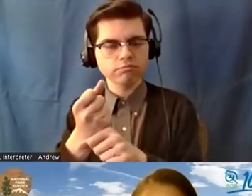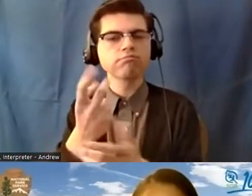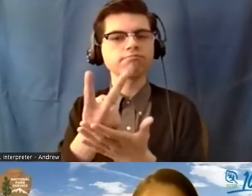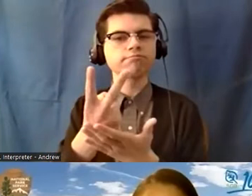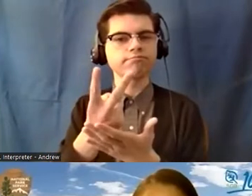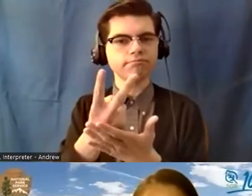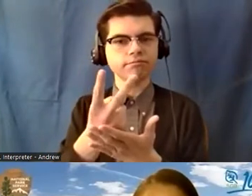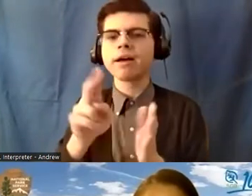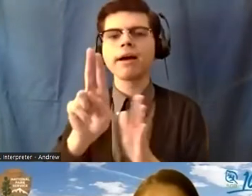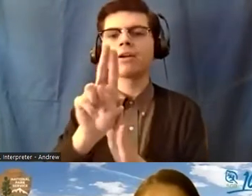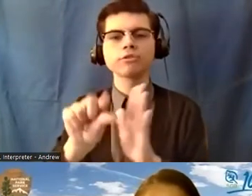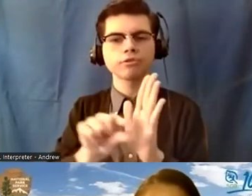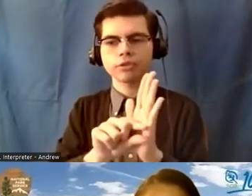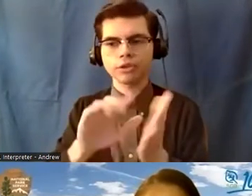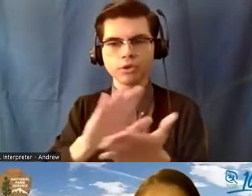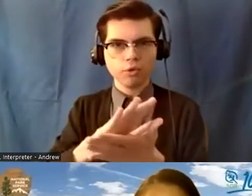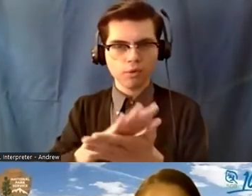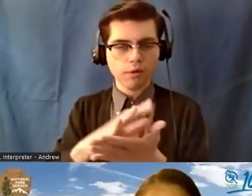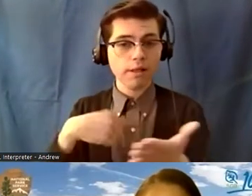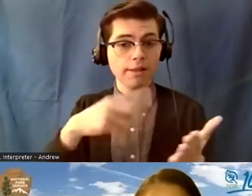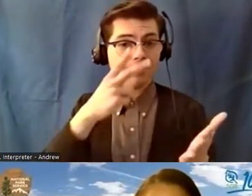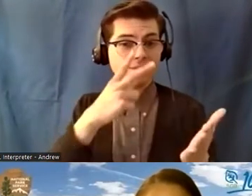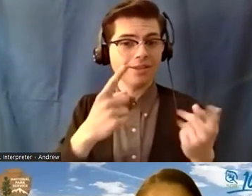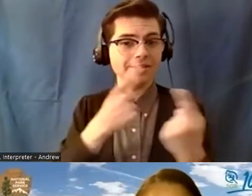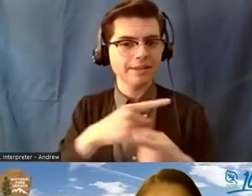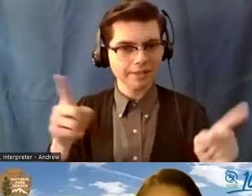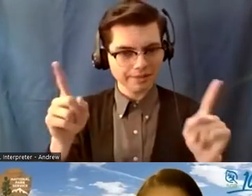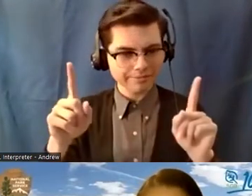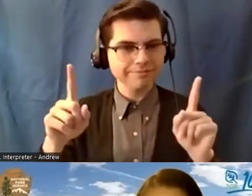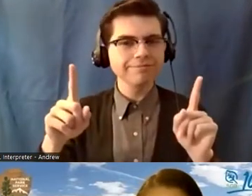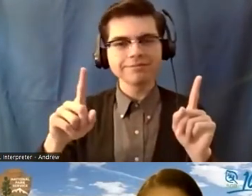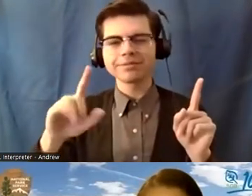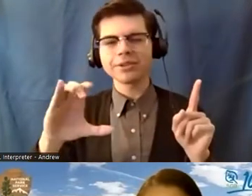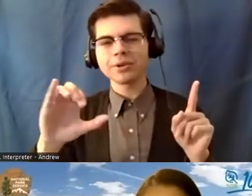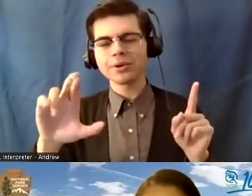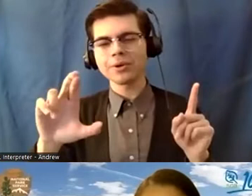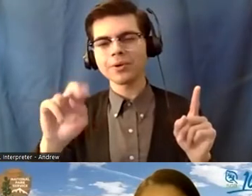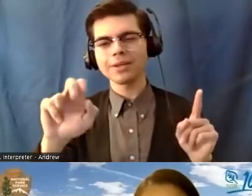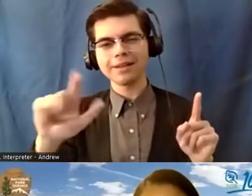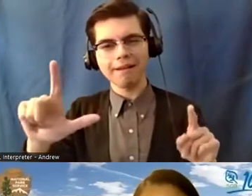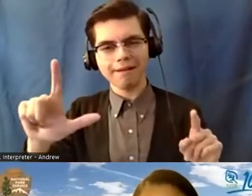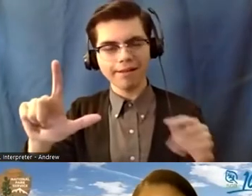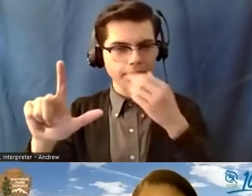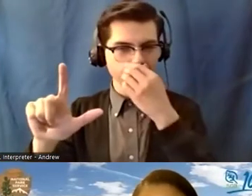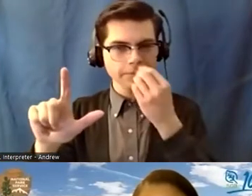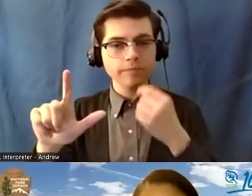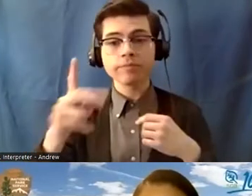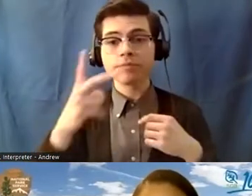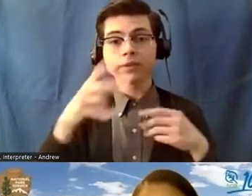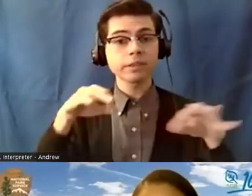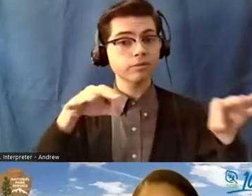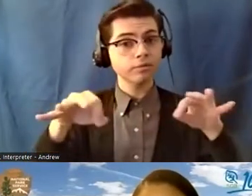announcement on an old cork board, Cornell, and saw the description of the